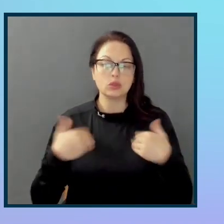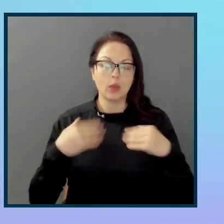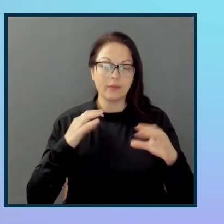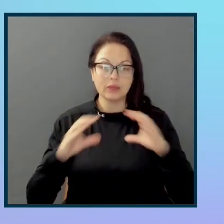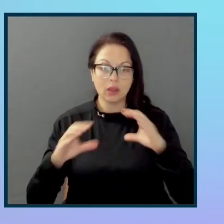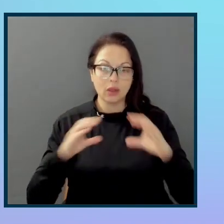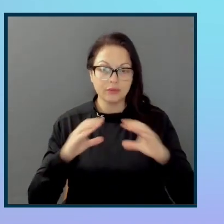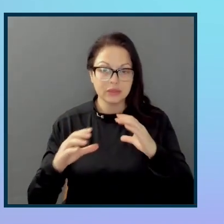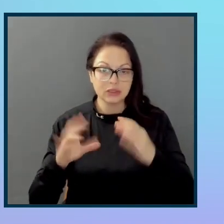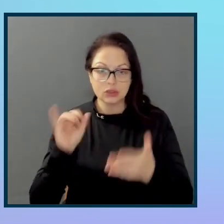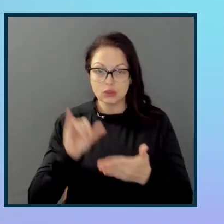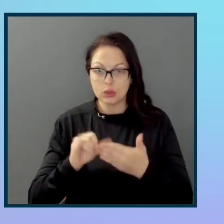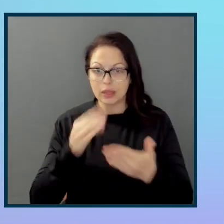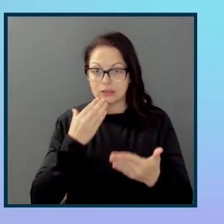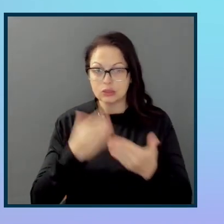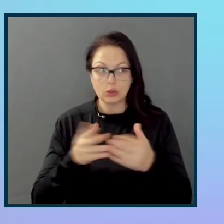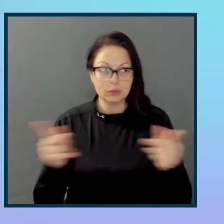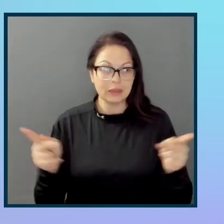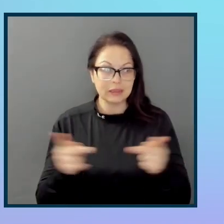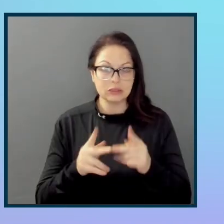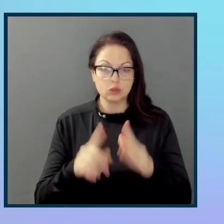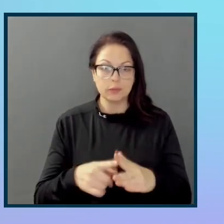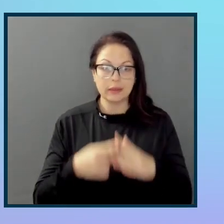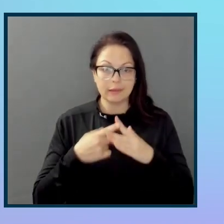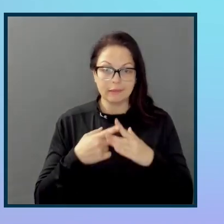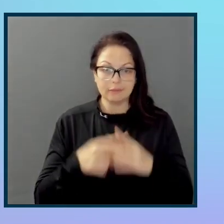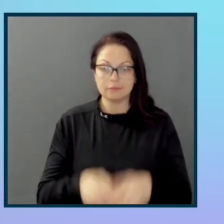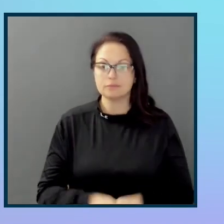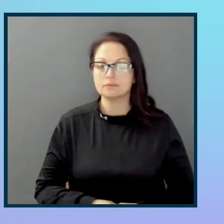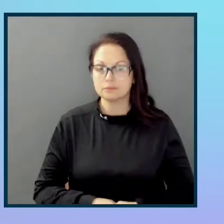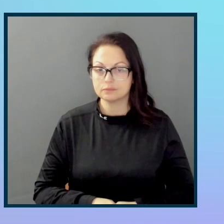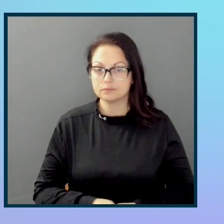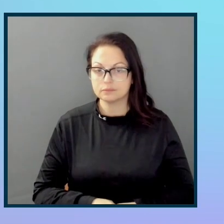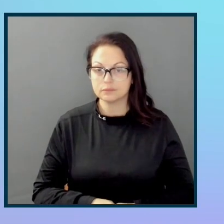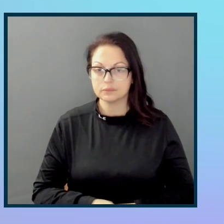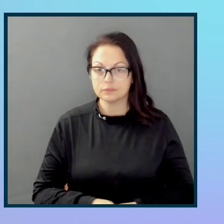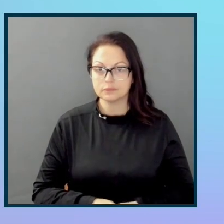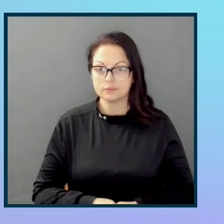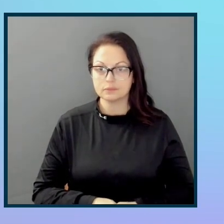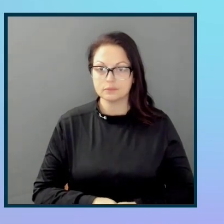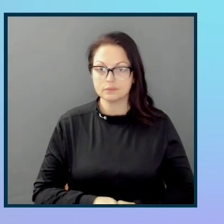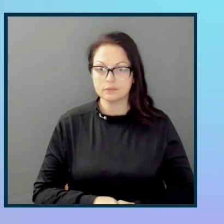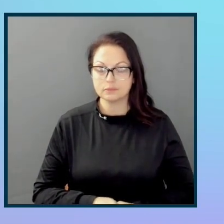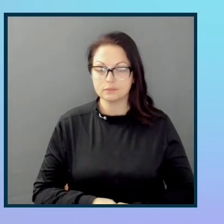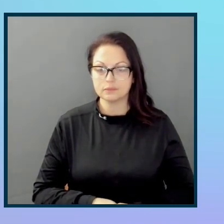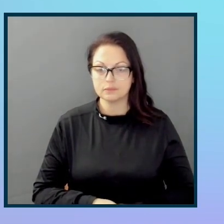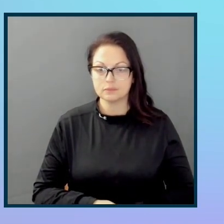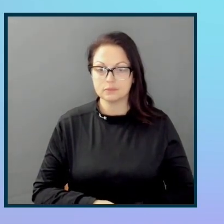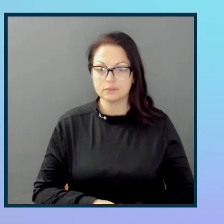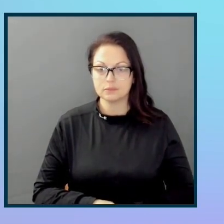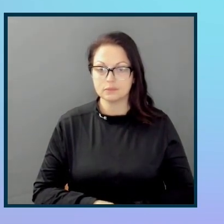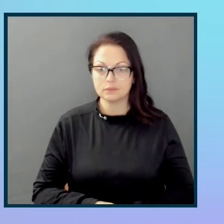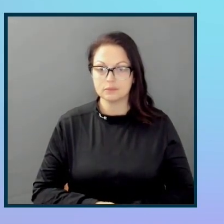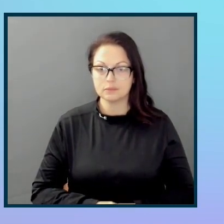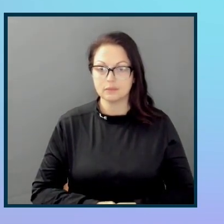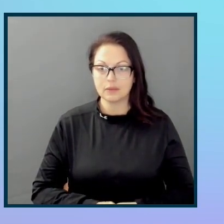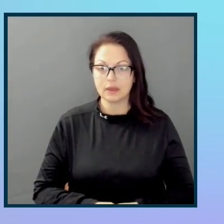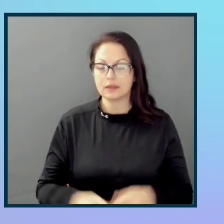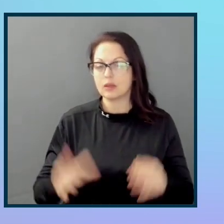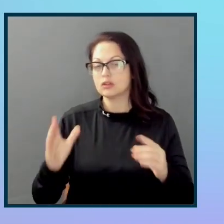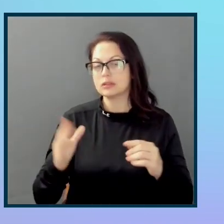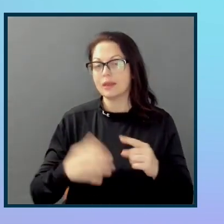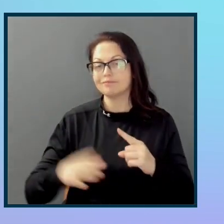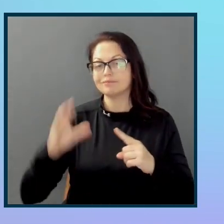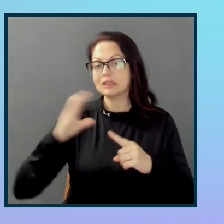So that's a good place to start. There is a network for champions networks.